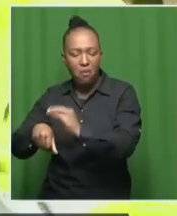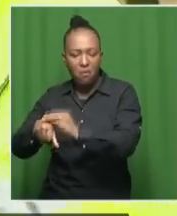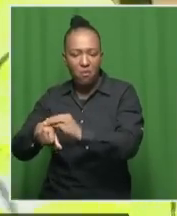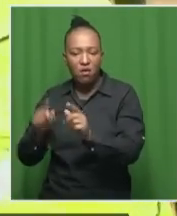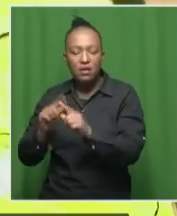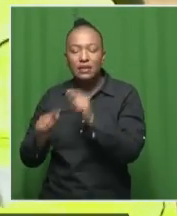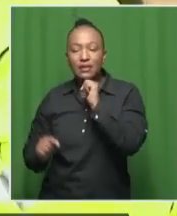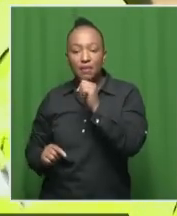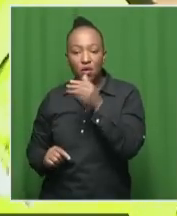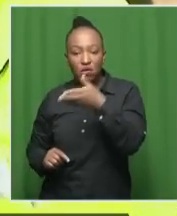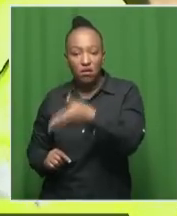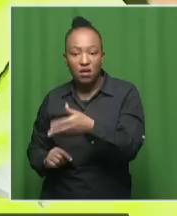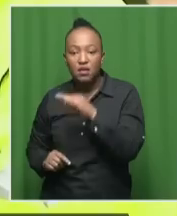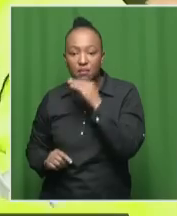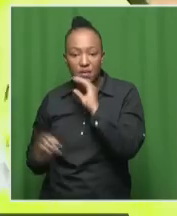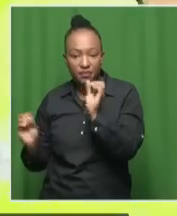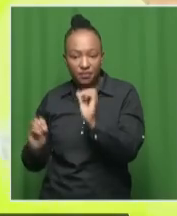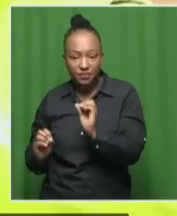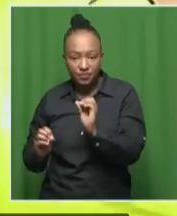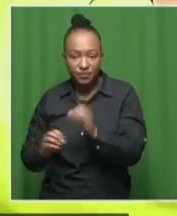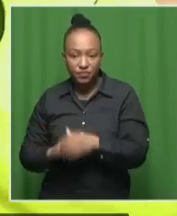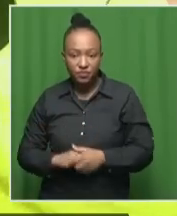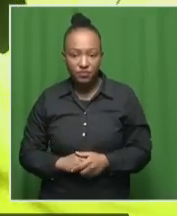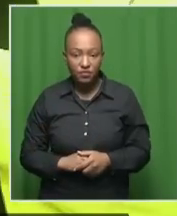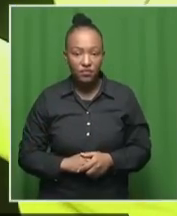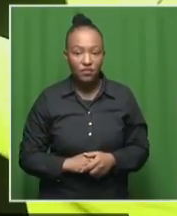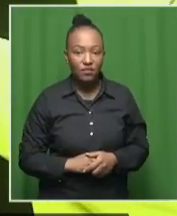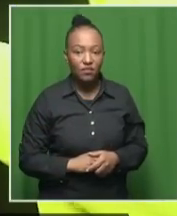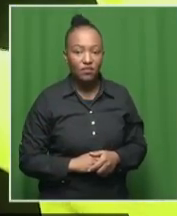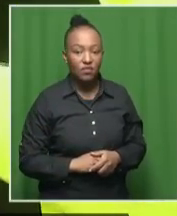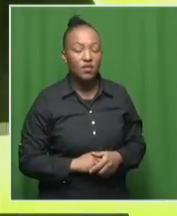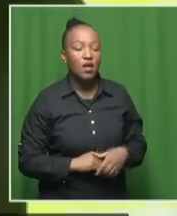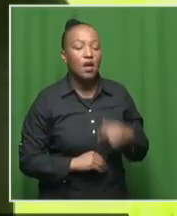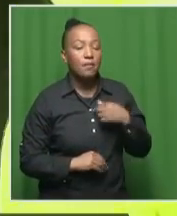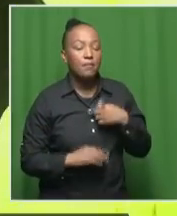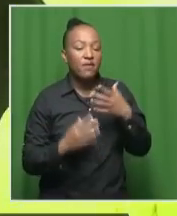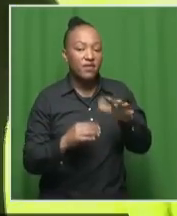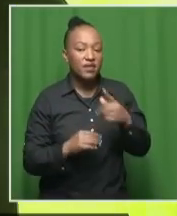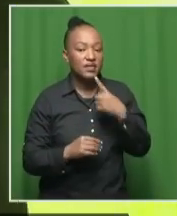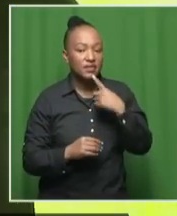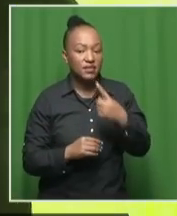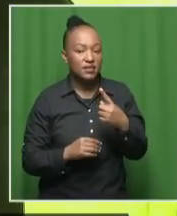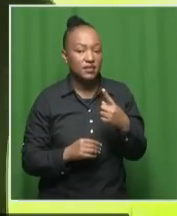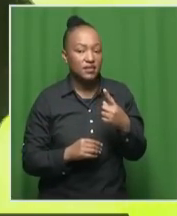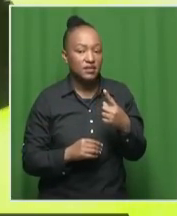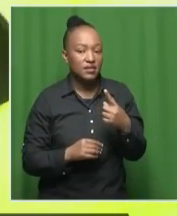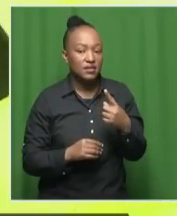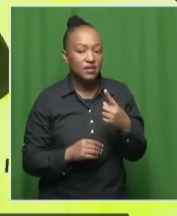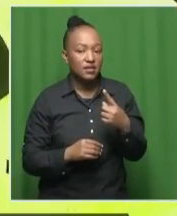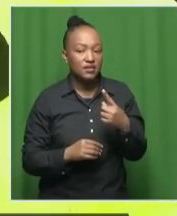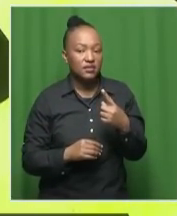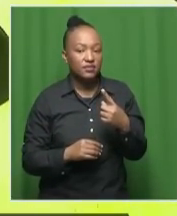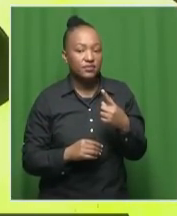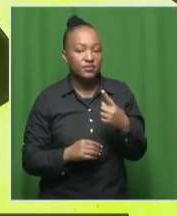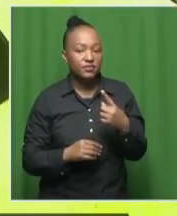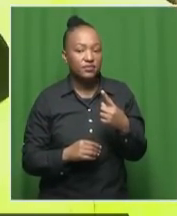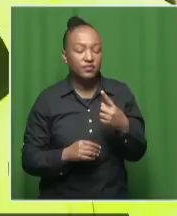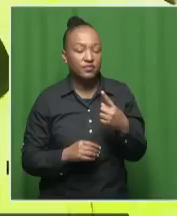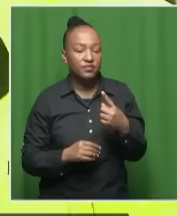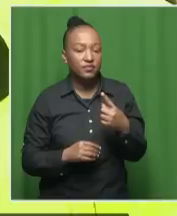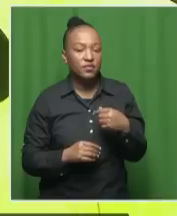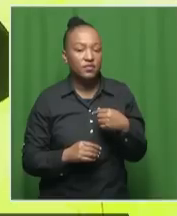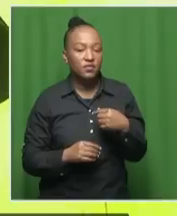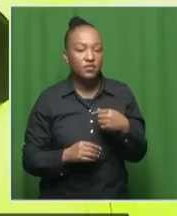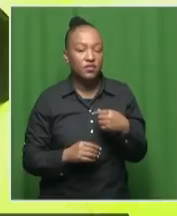your presence means absolutely nothing. another thing that I've been saying is that one of the things that we're saying that we want